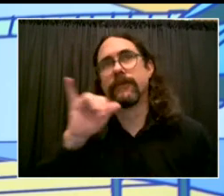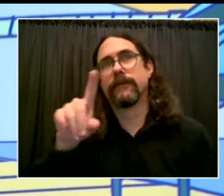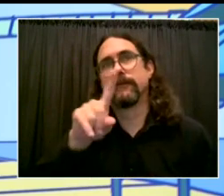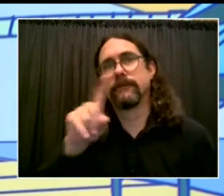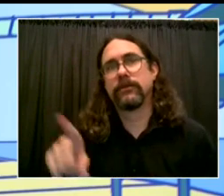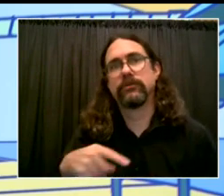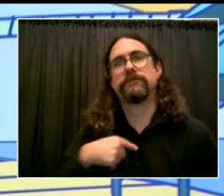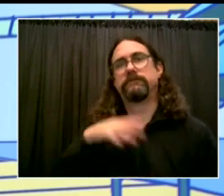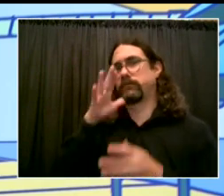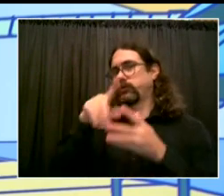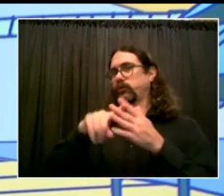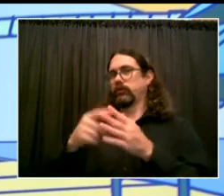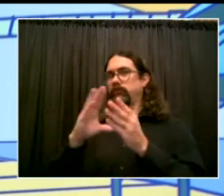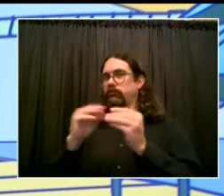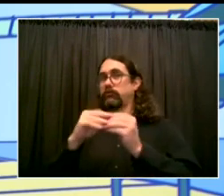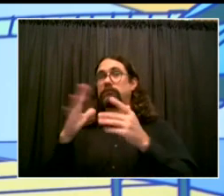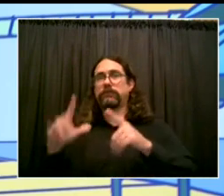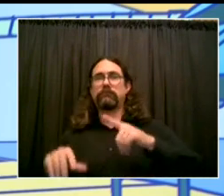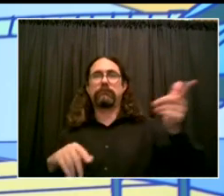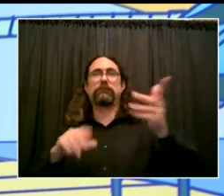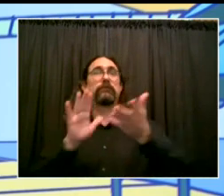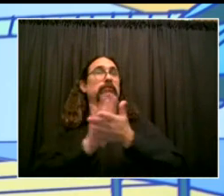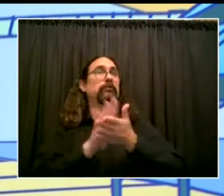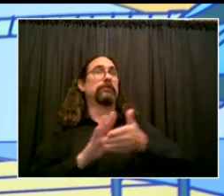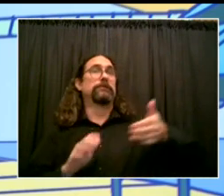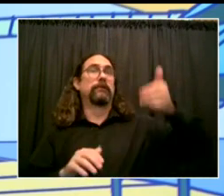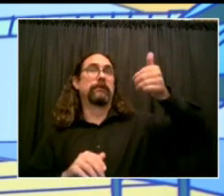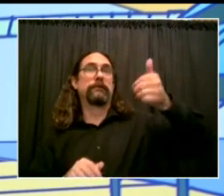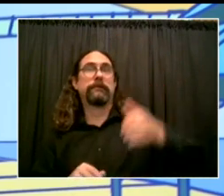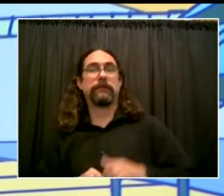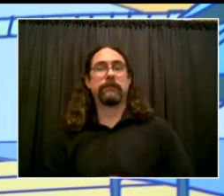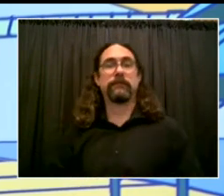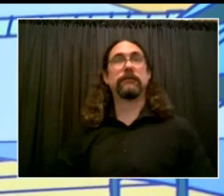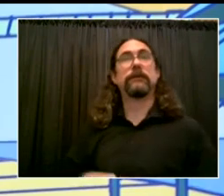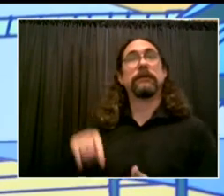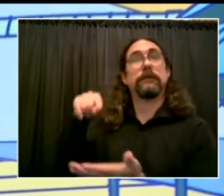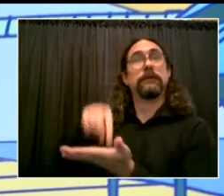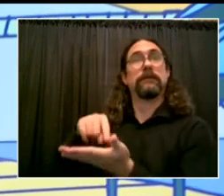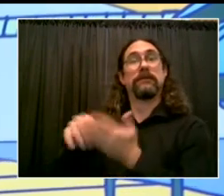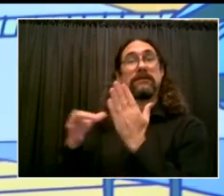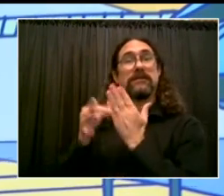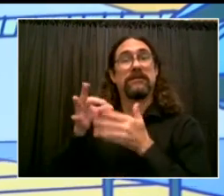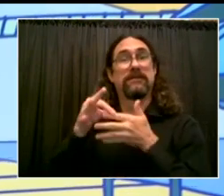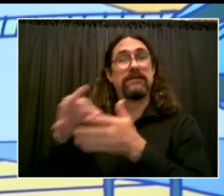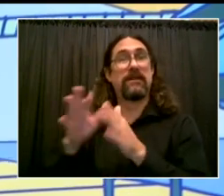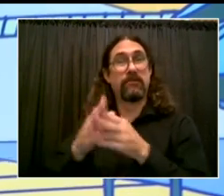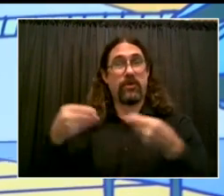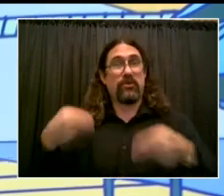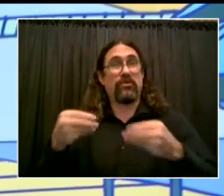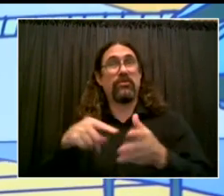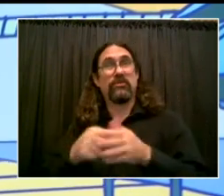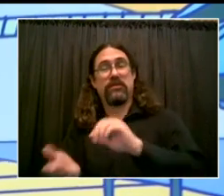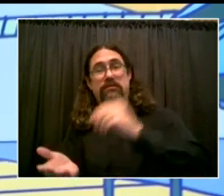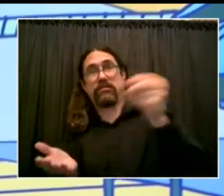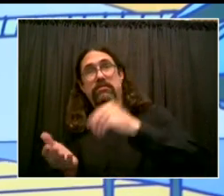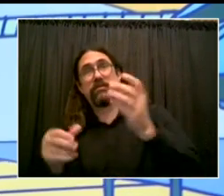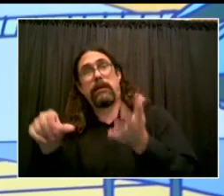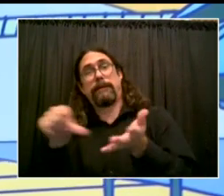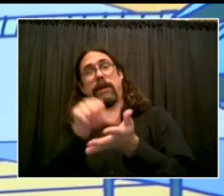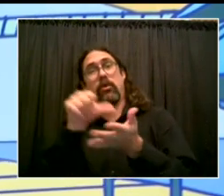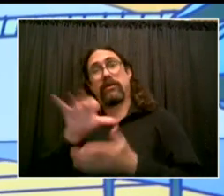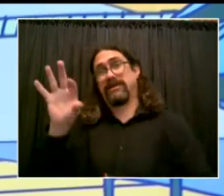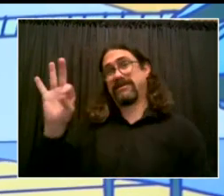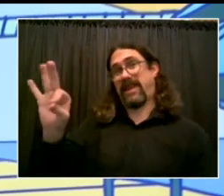page 9 of this guide lays out the kinds of health situations